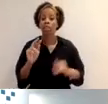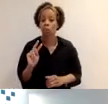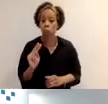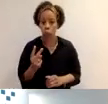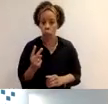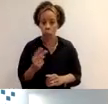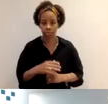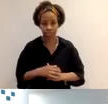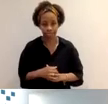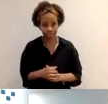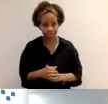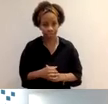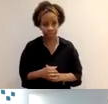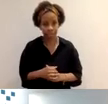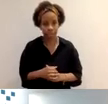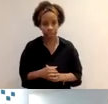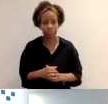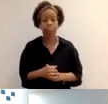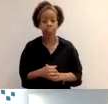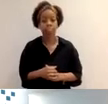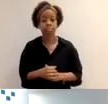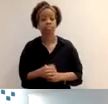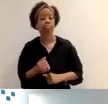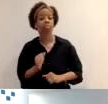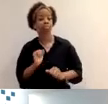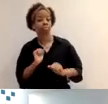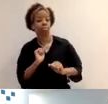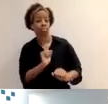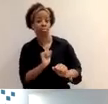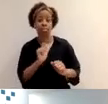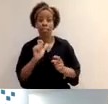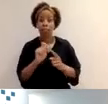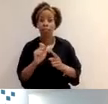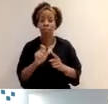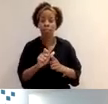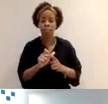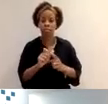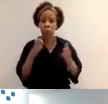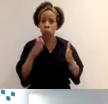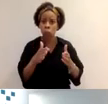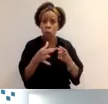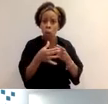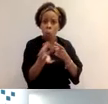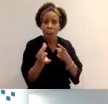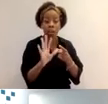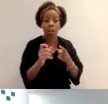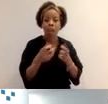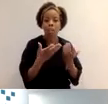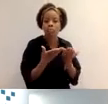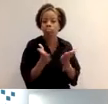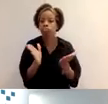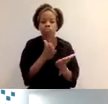Essentially, that is to demonstrate that your CPD activities are a mixture of learning relevant to your current and future practice.